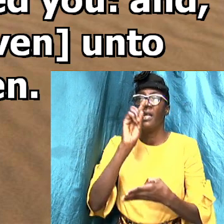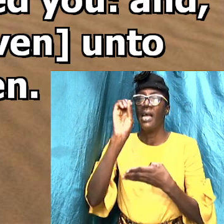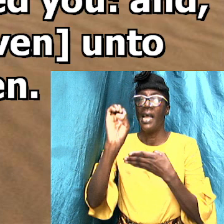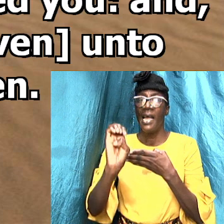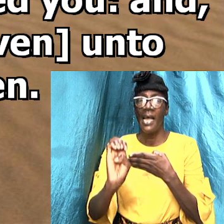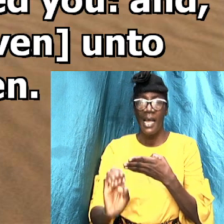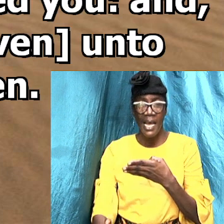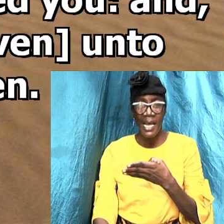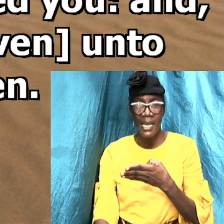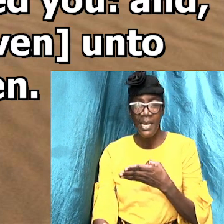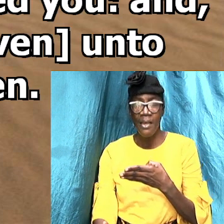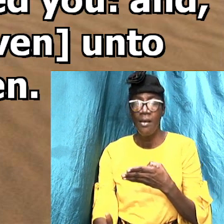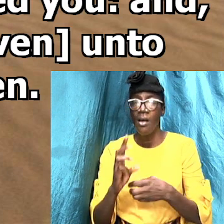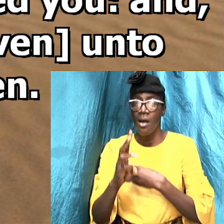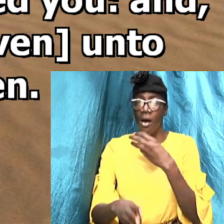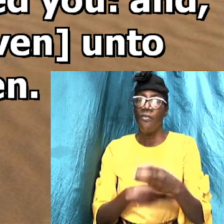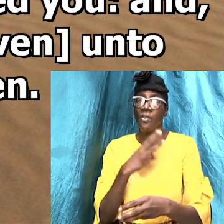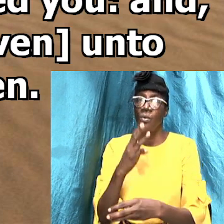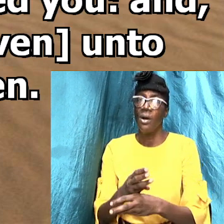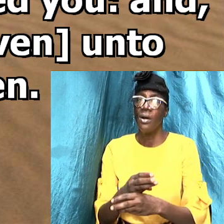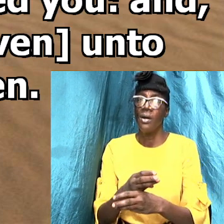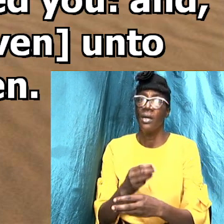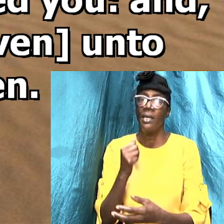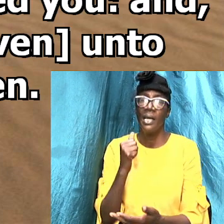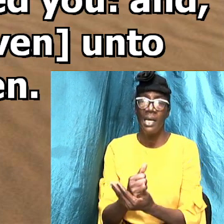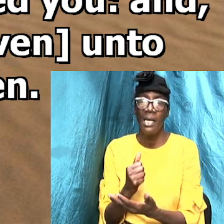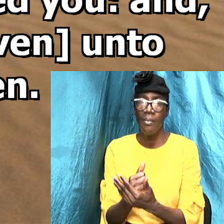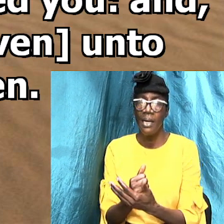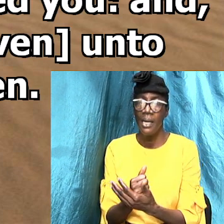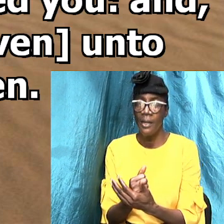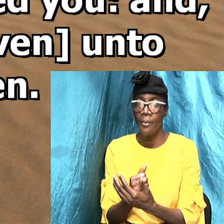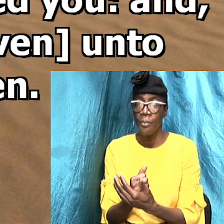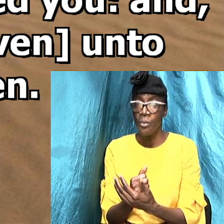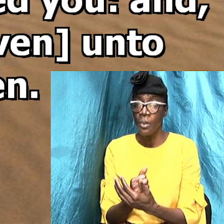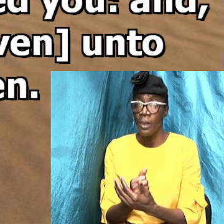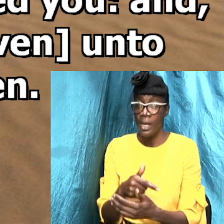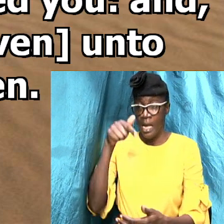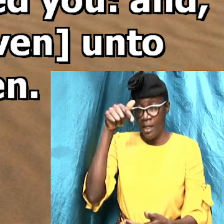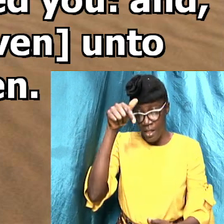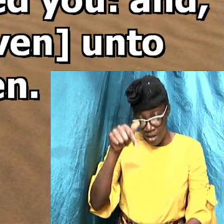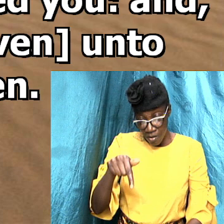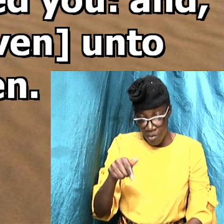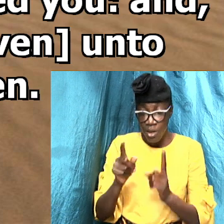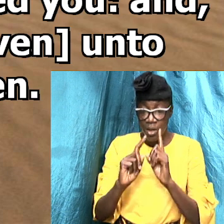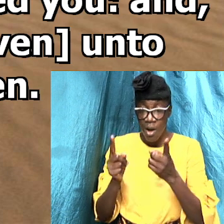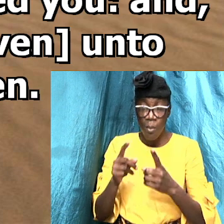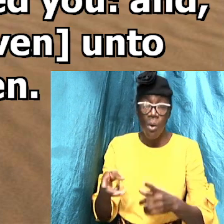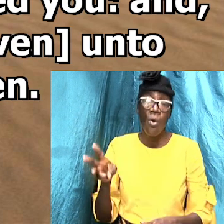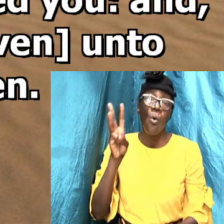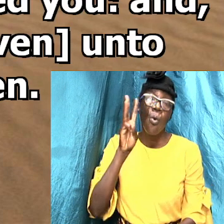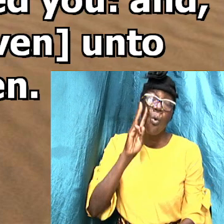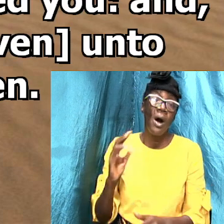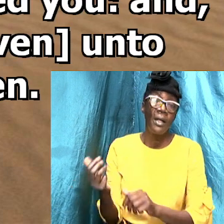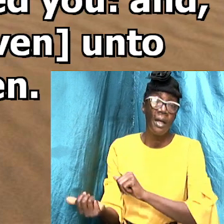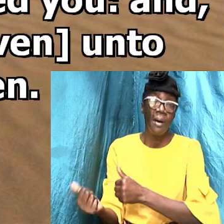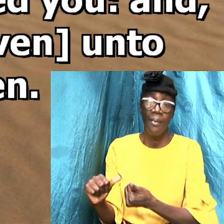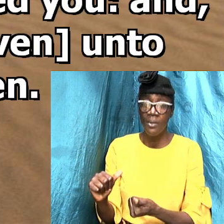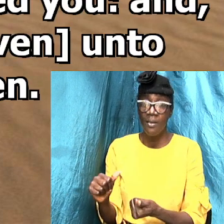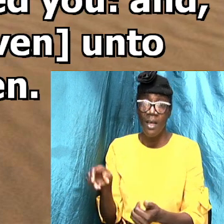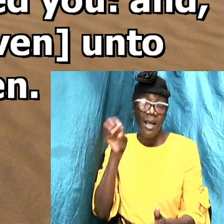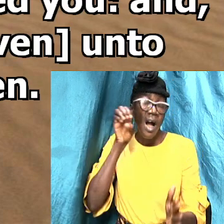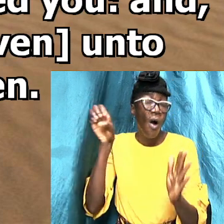end of the world. Amen. So the passage established water baptism as a